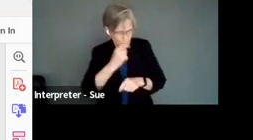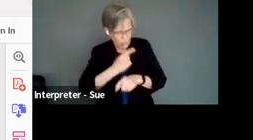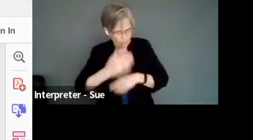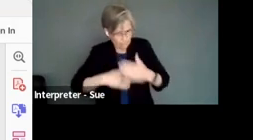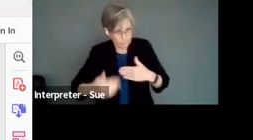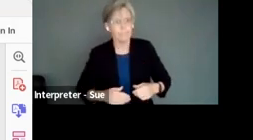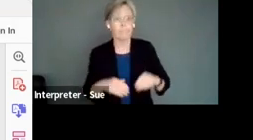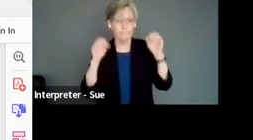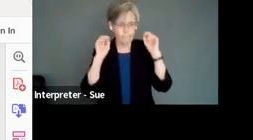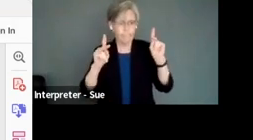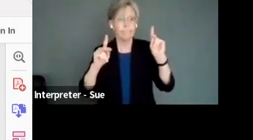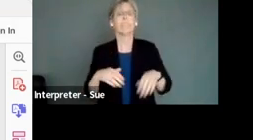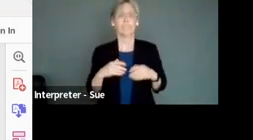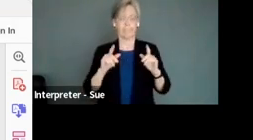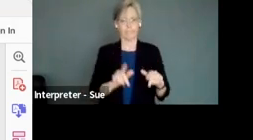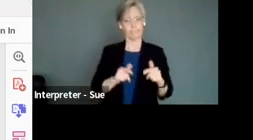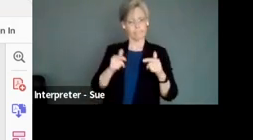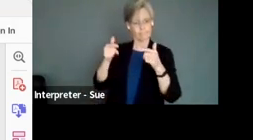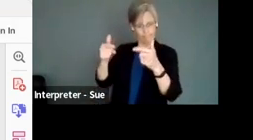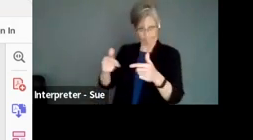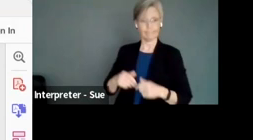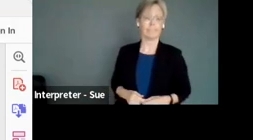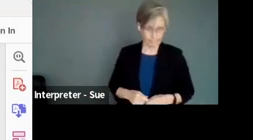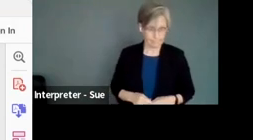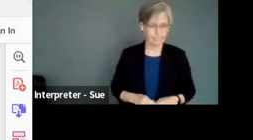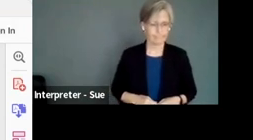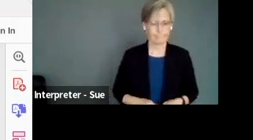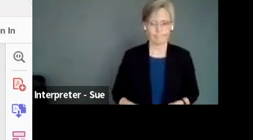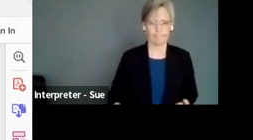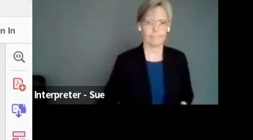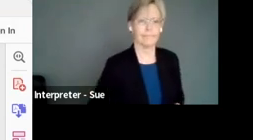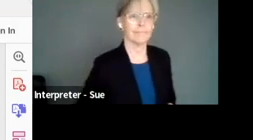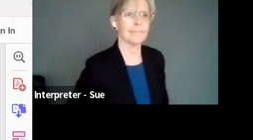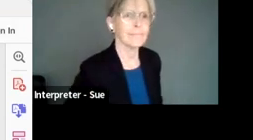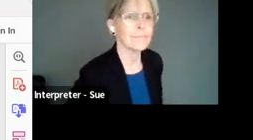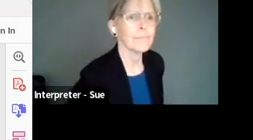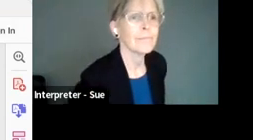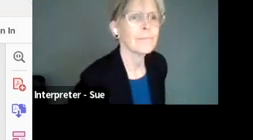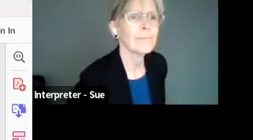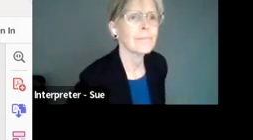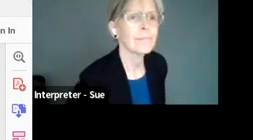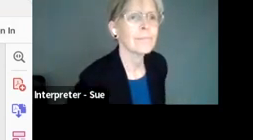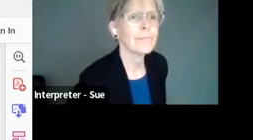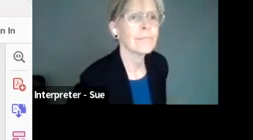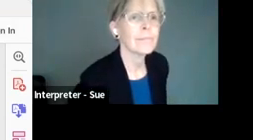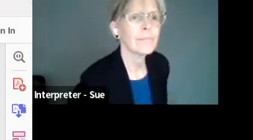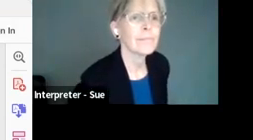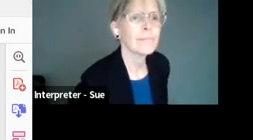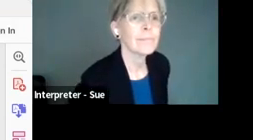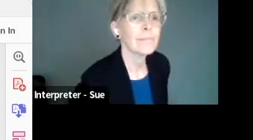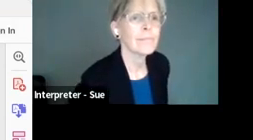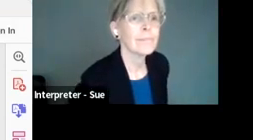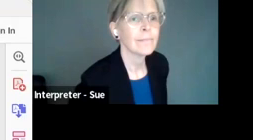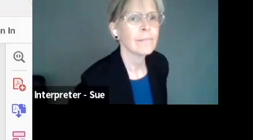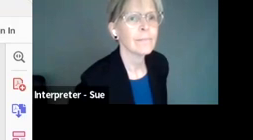them. Okay. And then there's also toileting aids and accessible toilets. So a lot of people will have come with adult pads. Please make sure there's places to